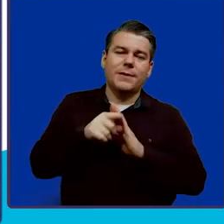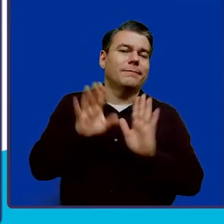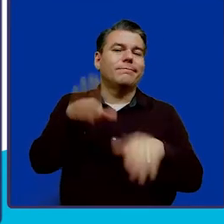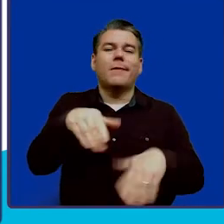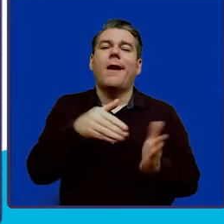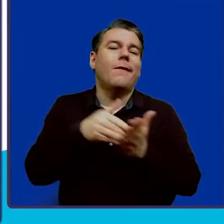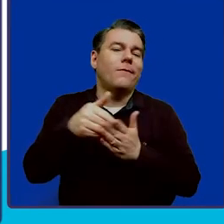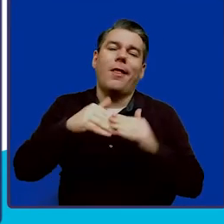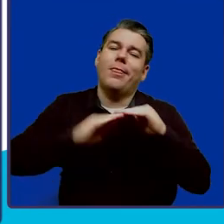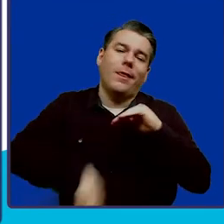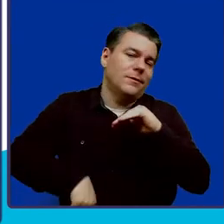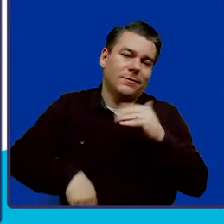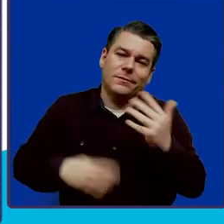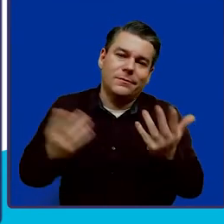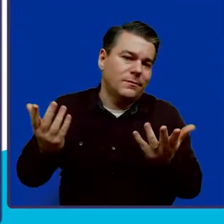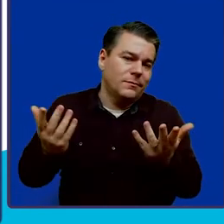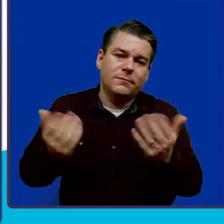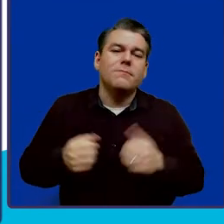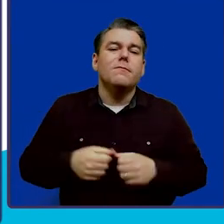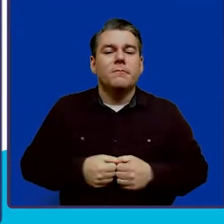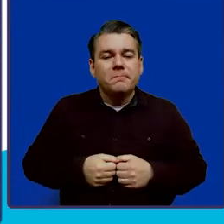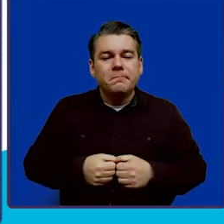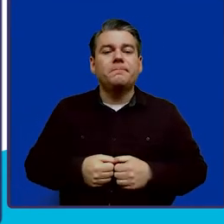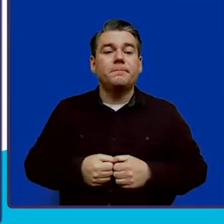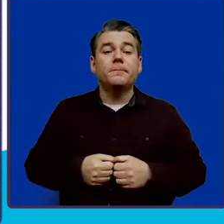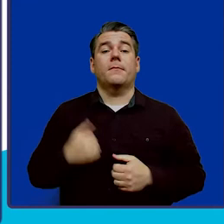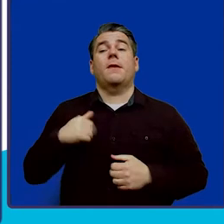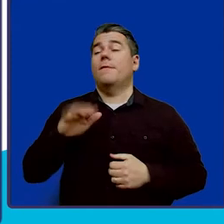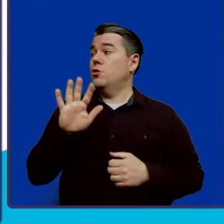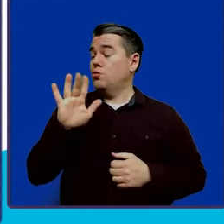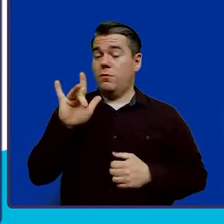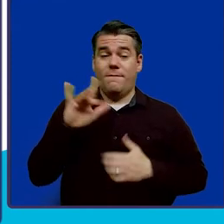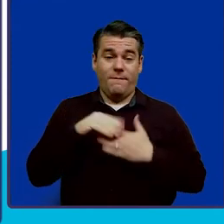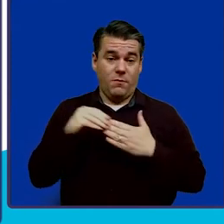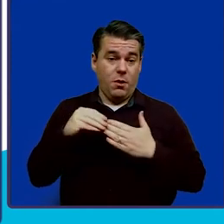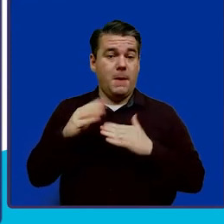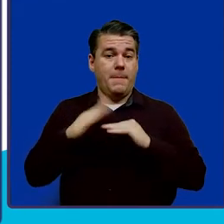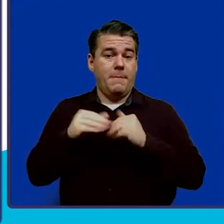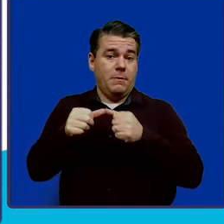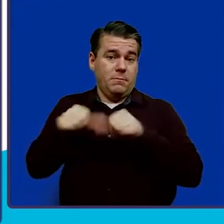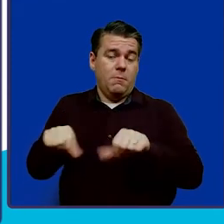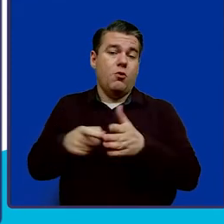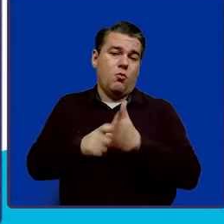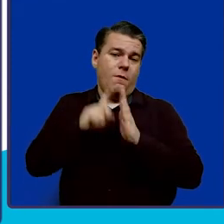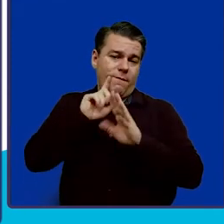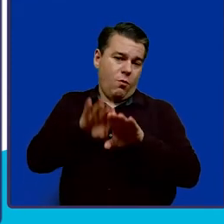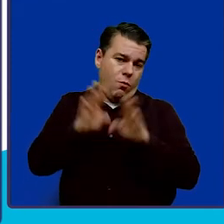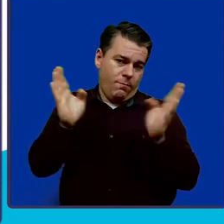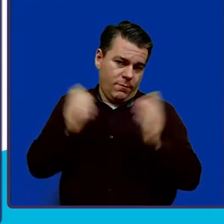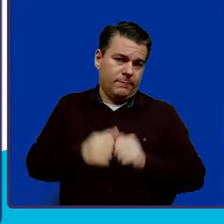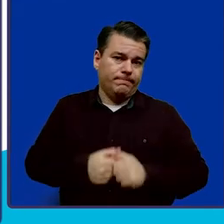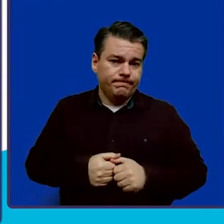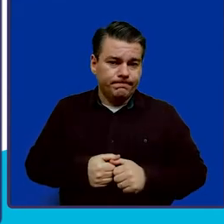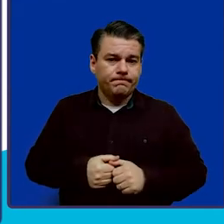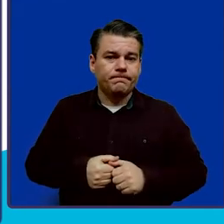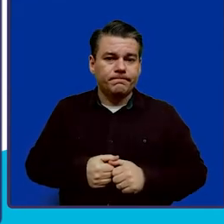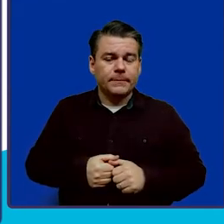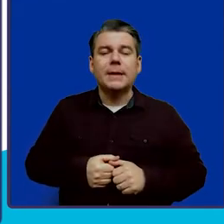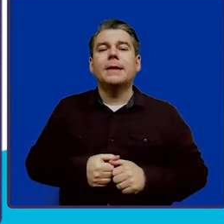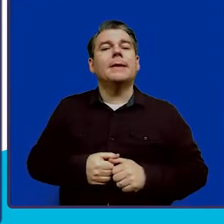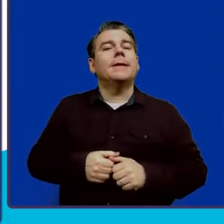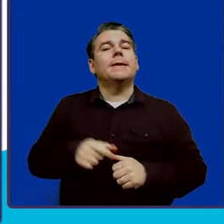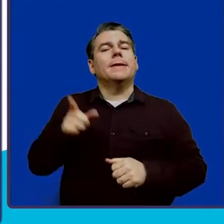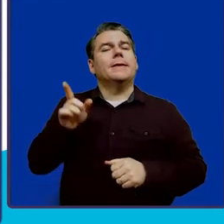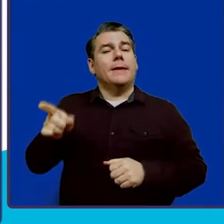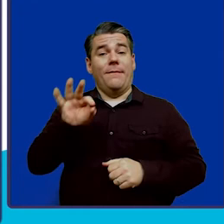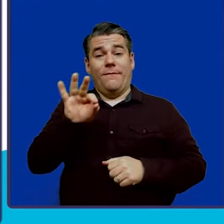often it's less than that. There is a $25 minimum deposit that's required to open the account. Now, this is